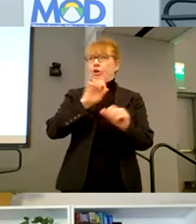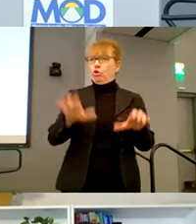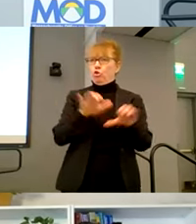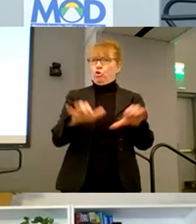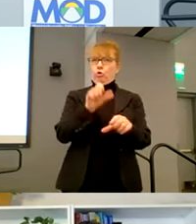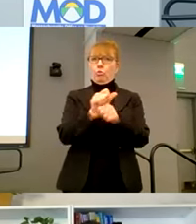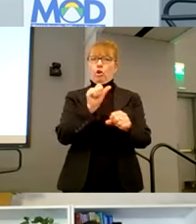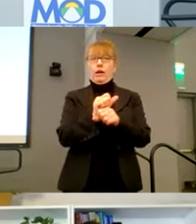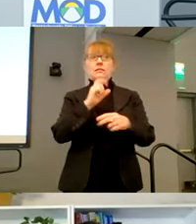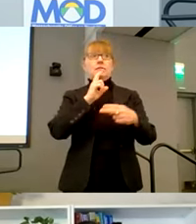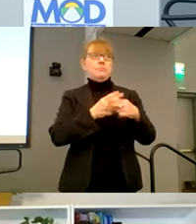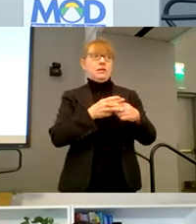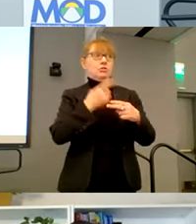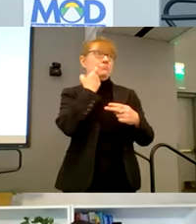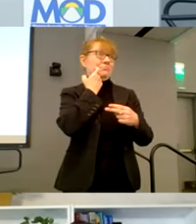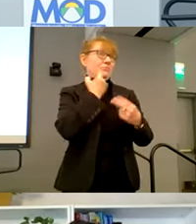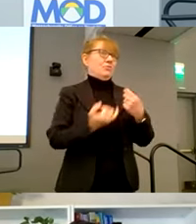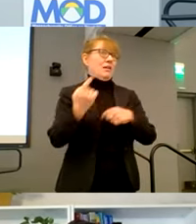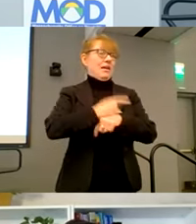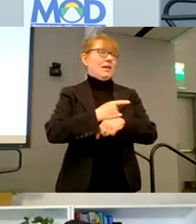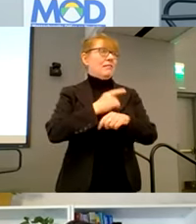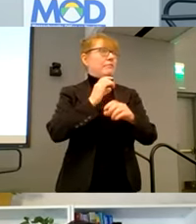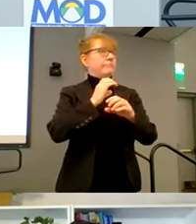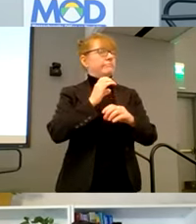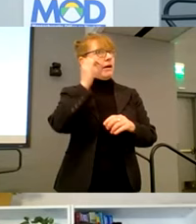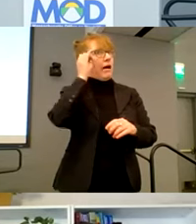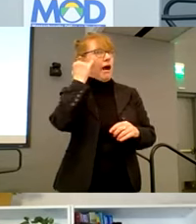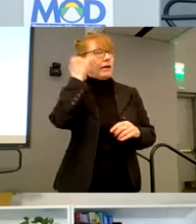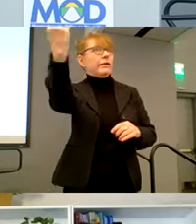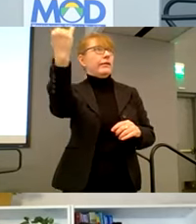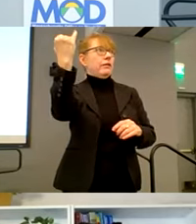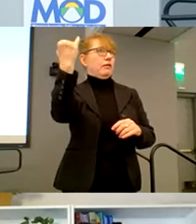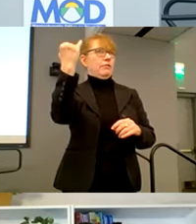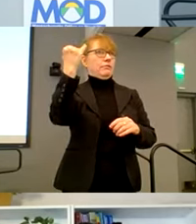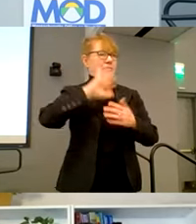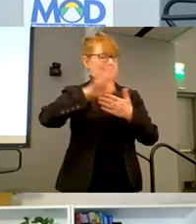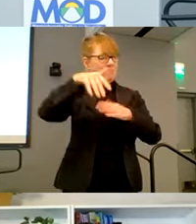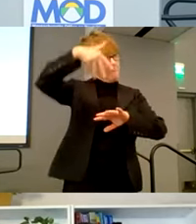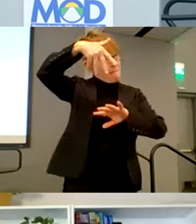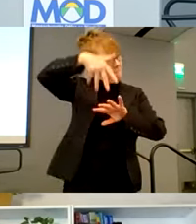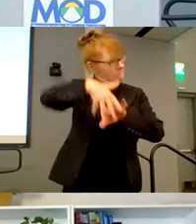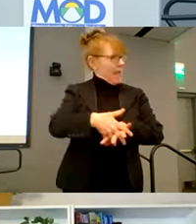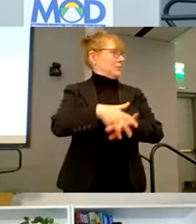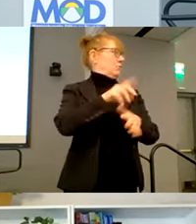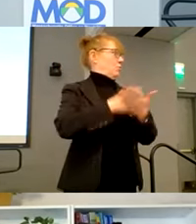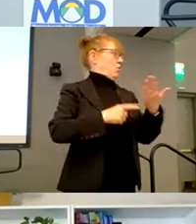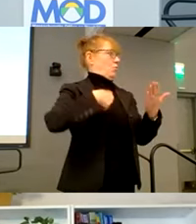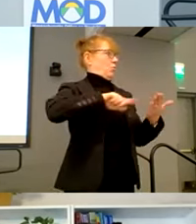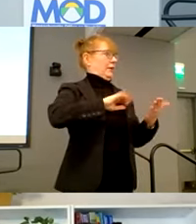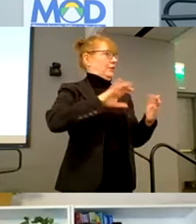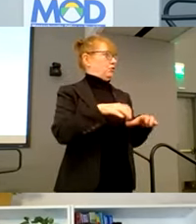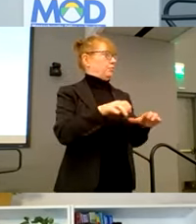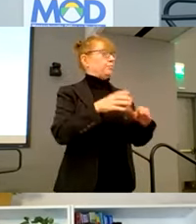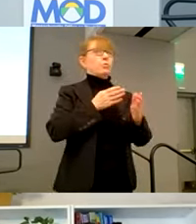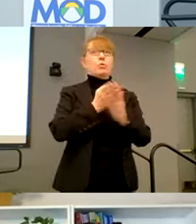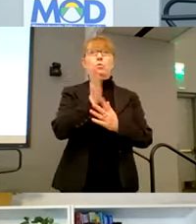earlier today, this idea that we need to bake it into, uh, what we do, right? And so through our professional development, uh,